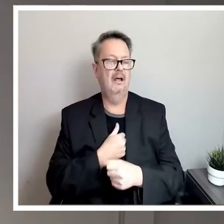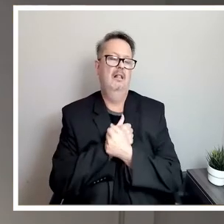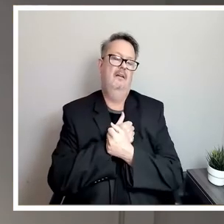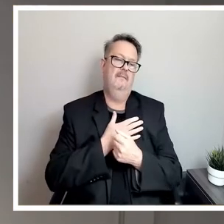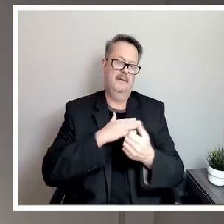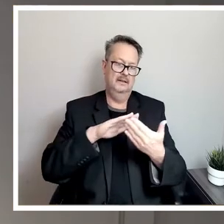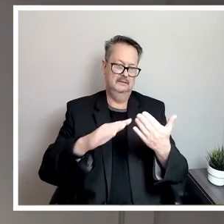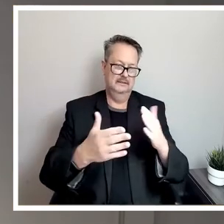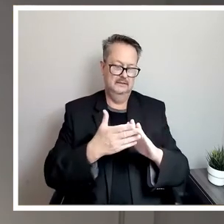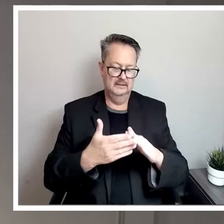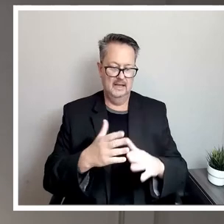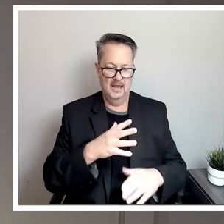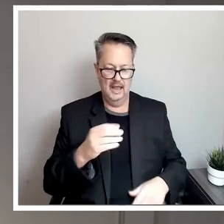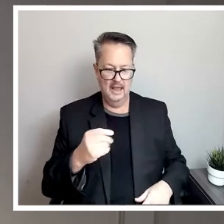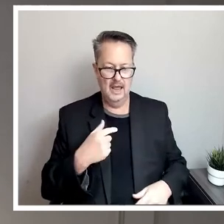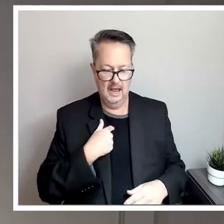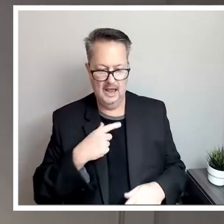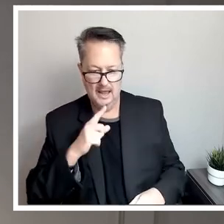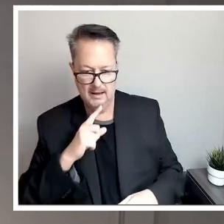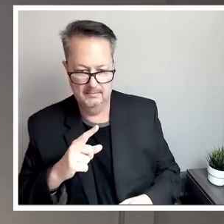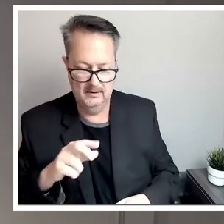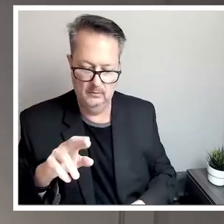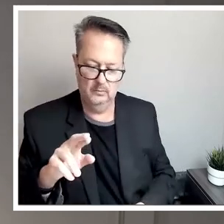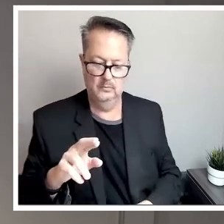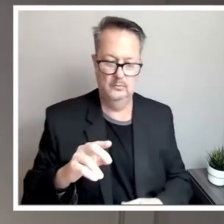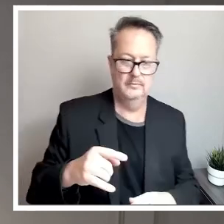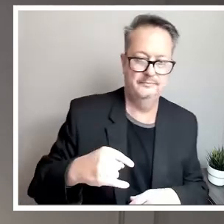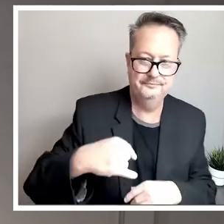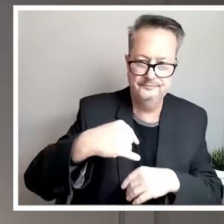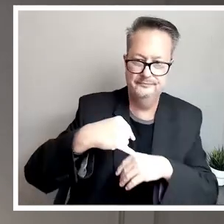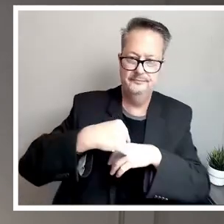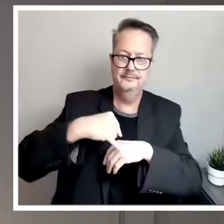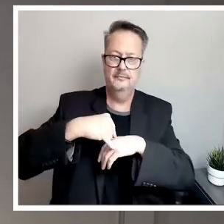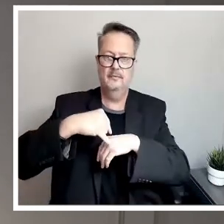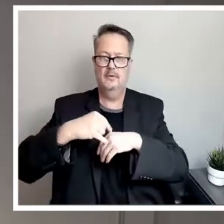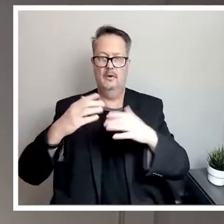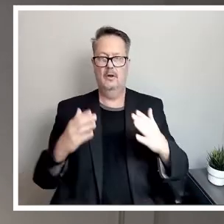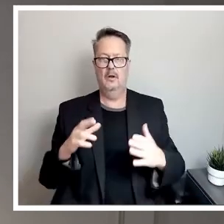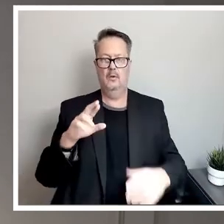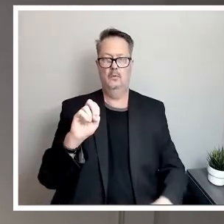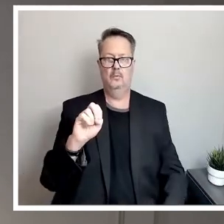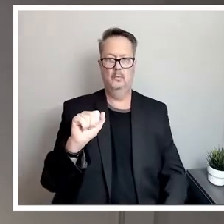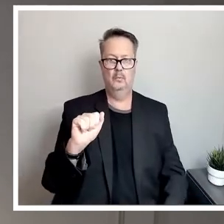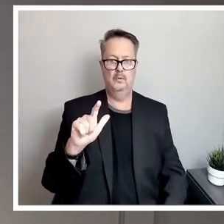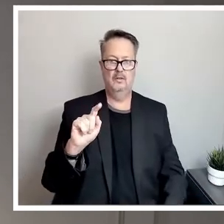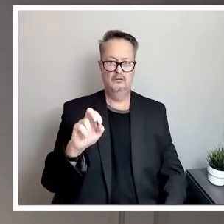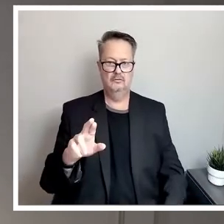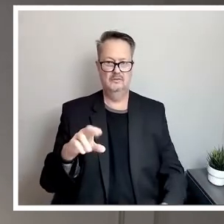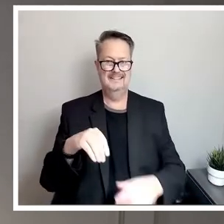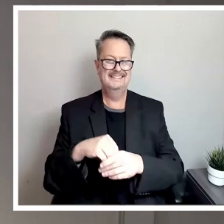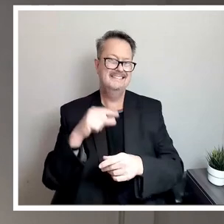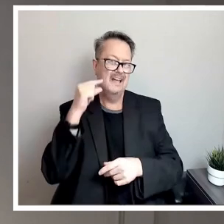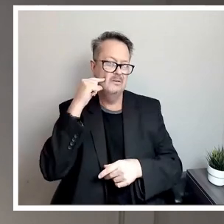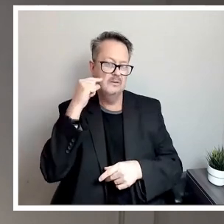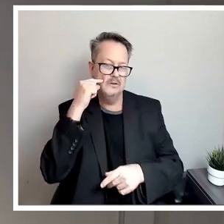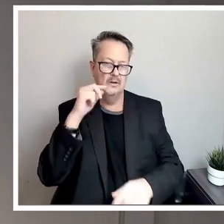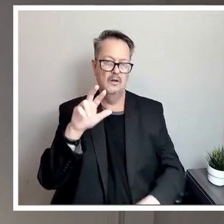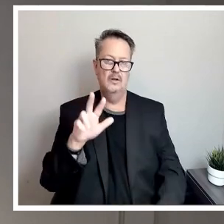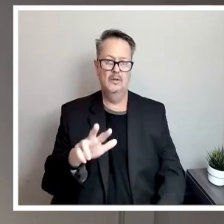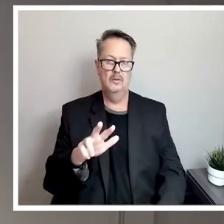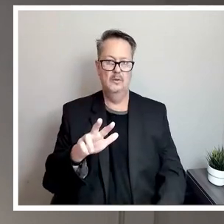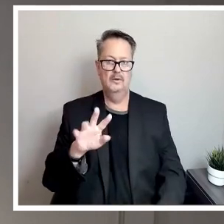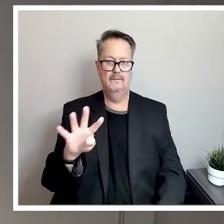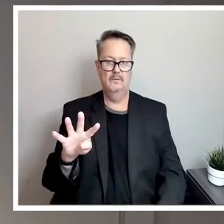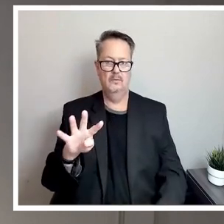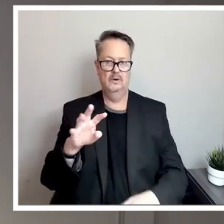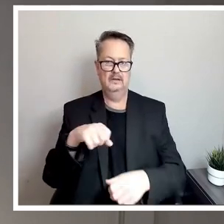I am a realtor in San Antonio for 34 years. And I've watched